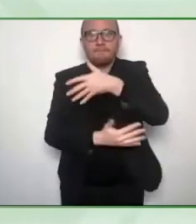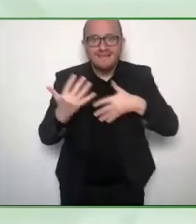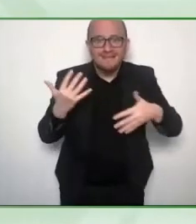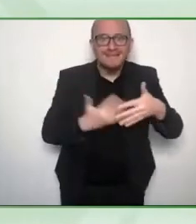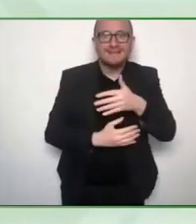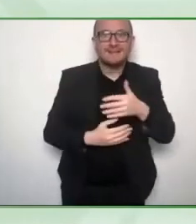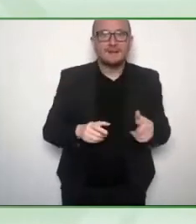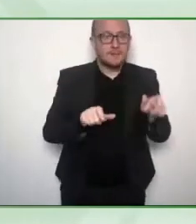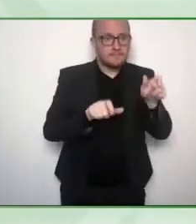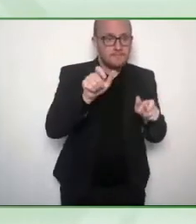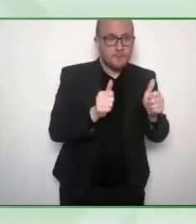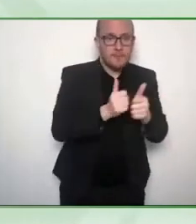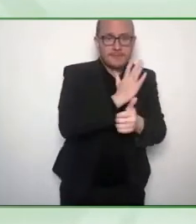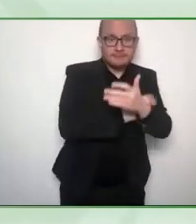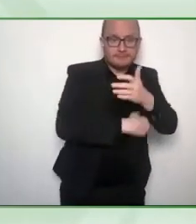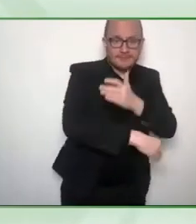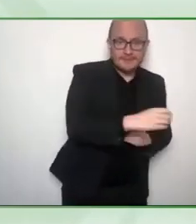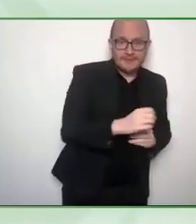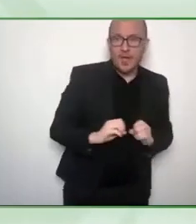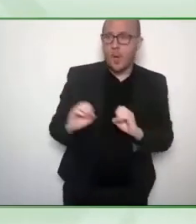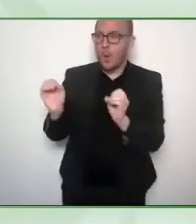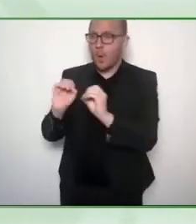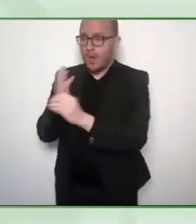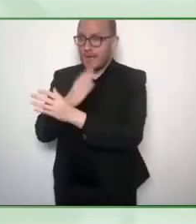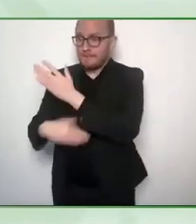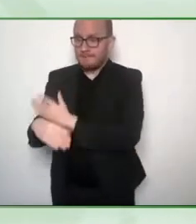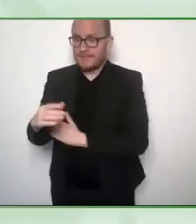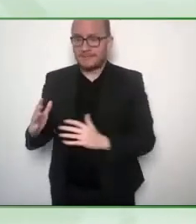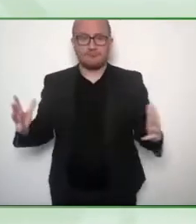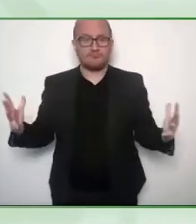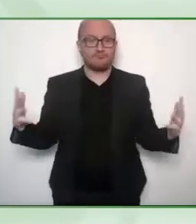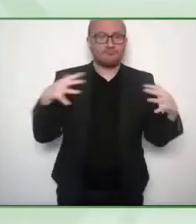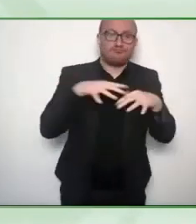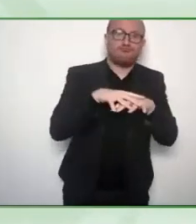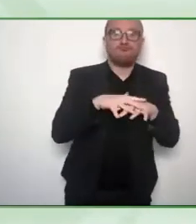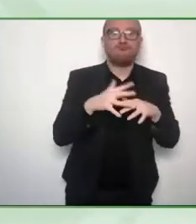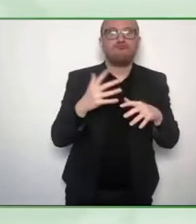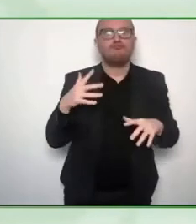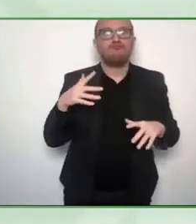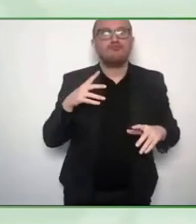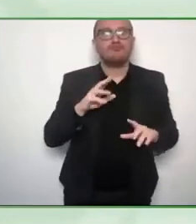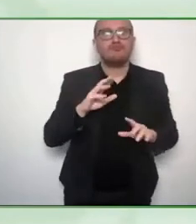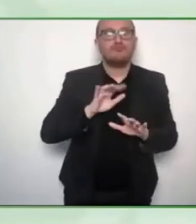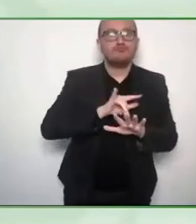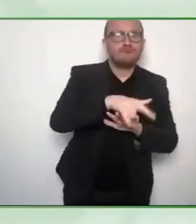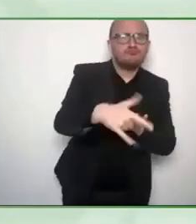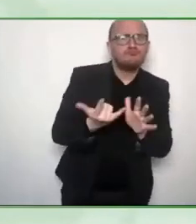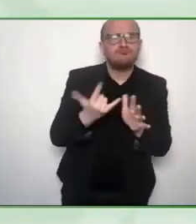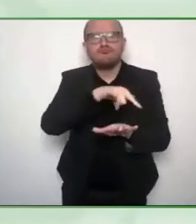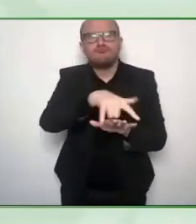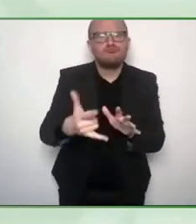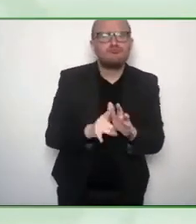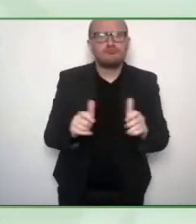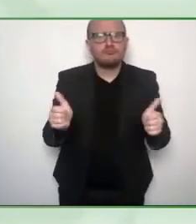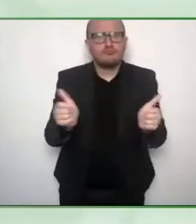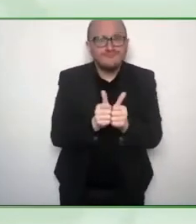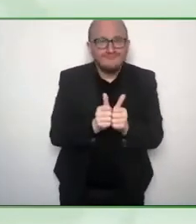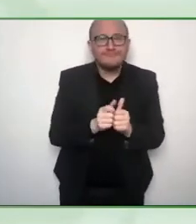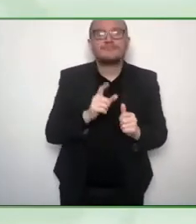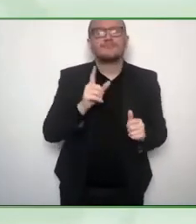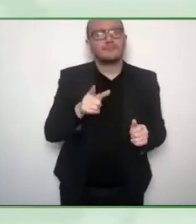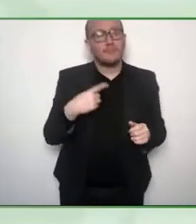together. But we also learned that traveling with a disability is expensive to become